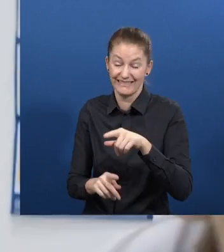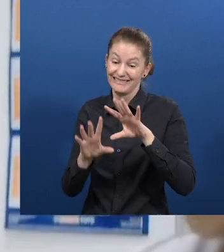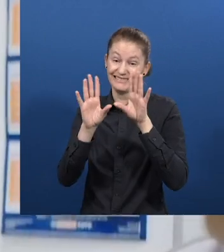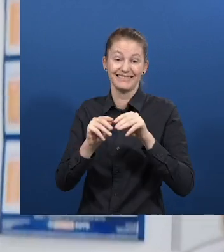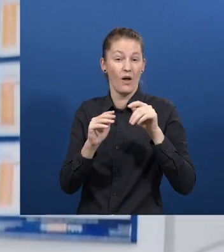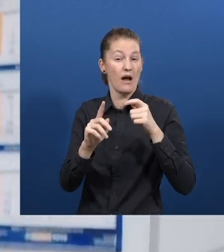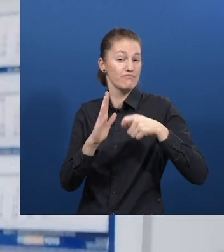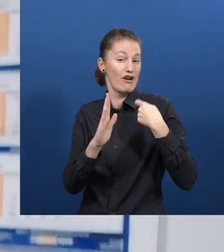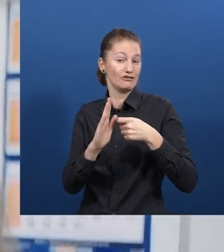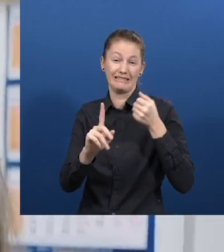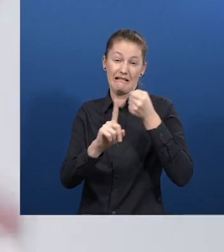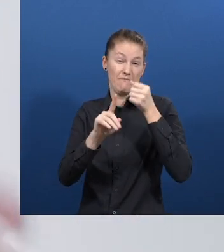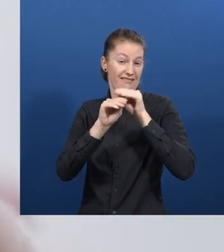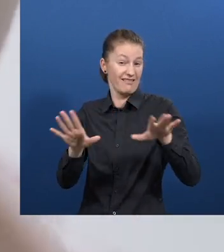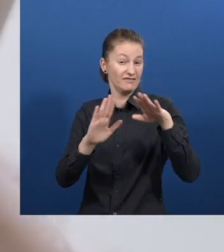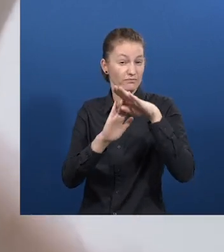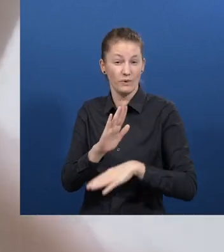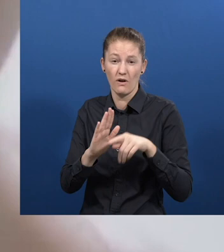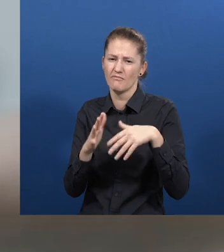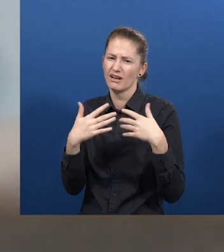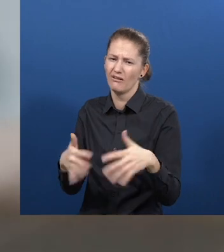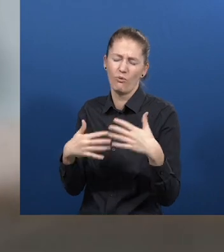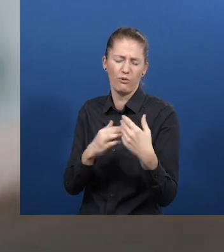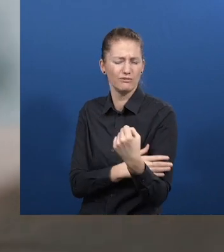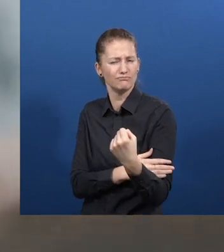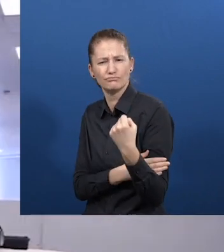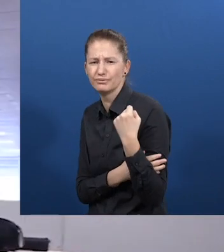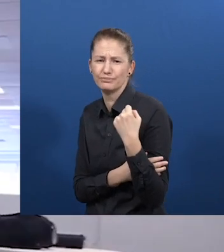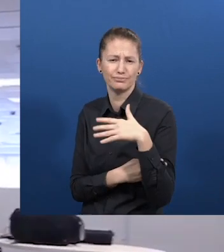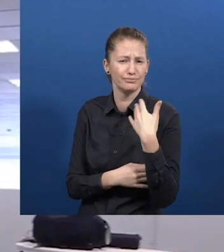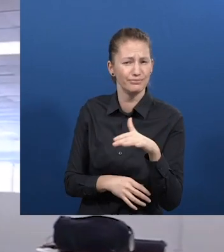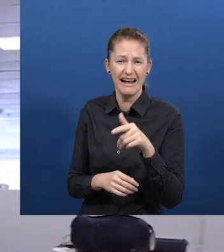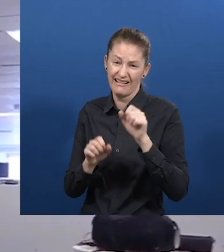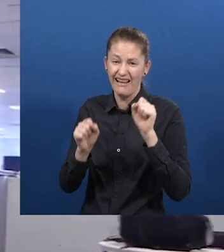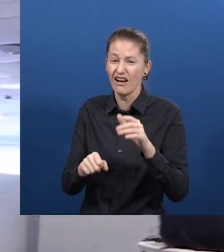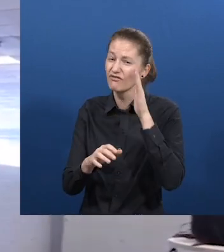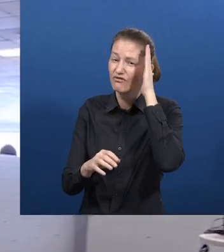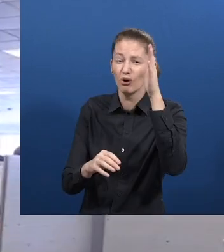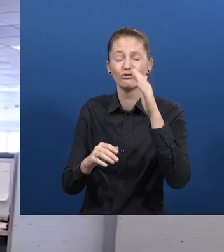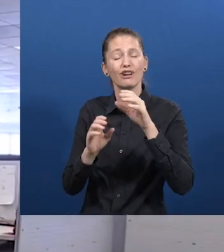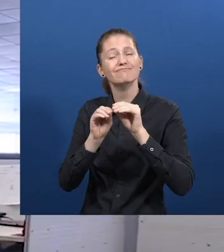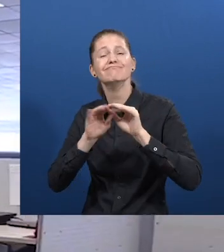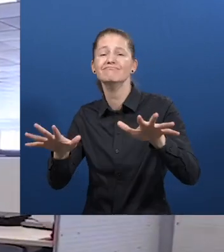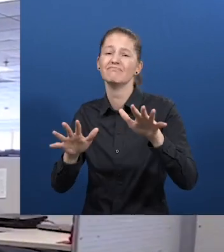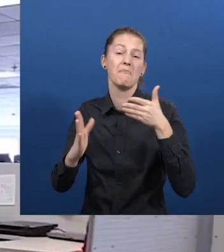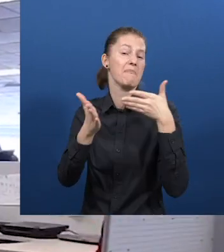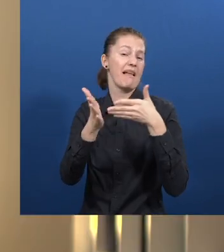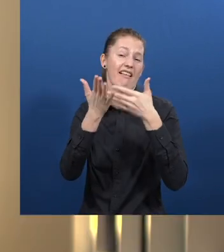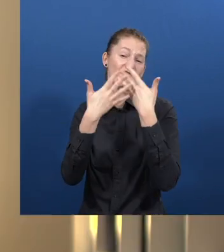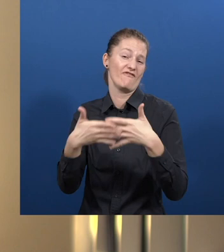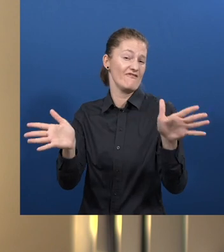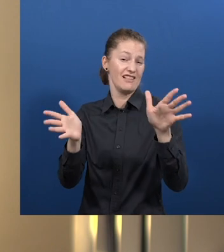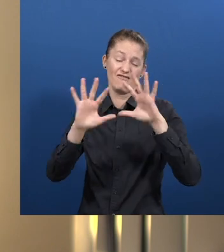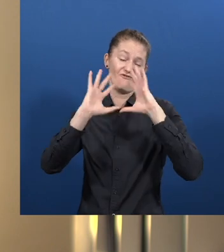its high potential for a barrier-free world in the future. A man in a wheelchair wheels into an office. We now have almost 41